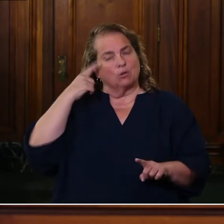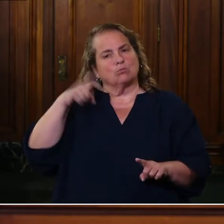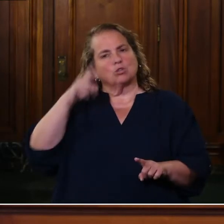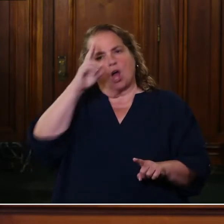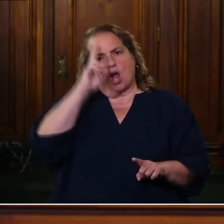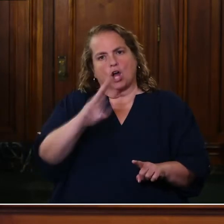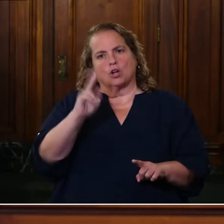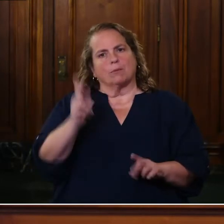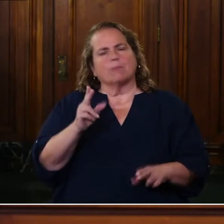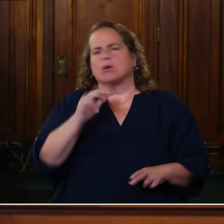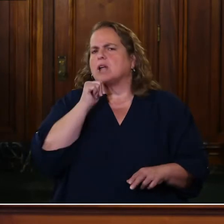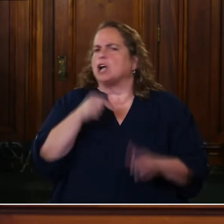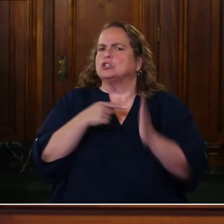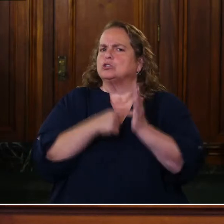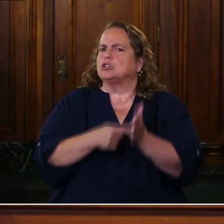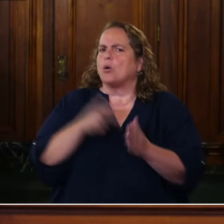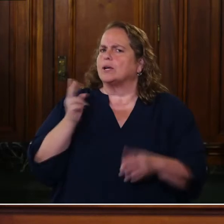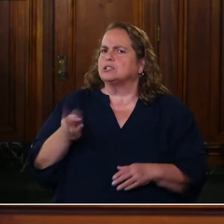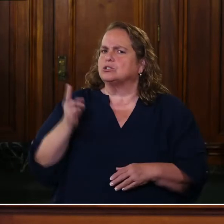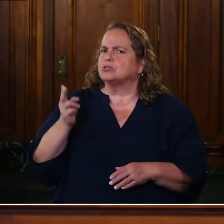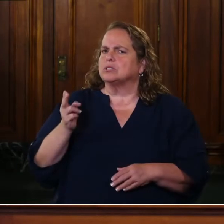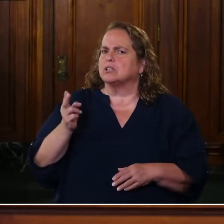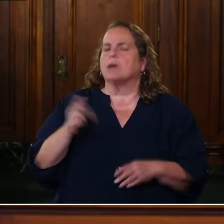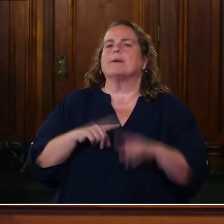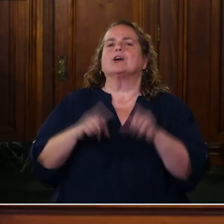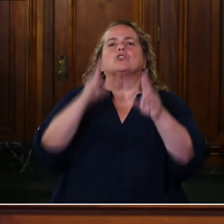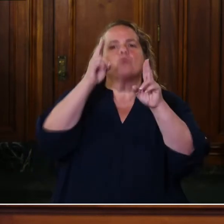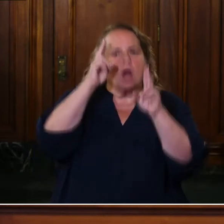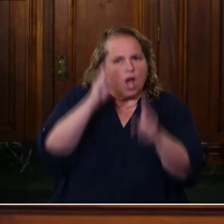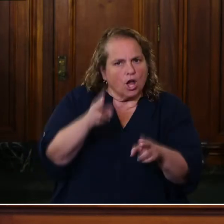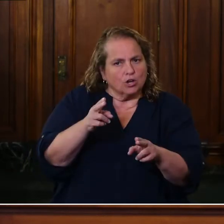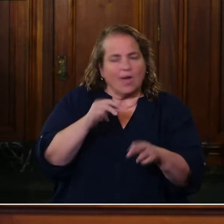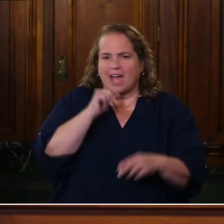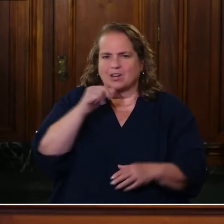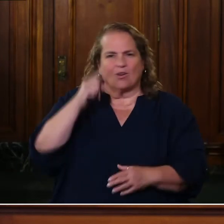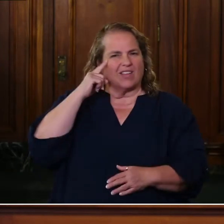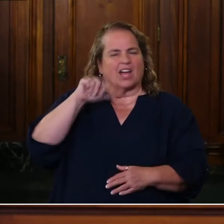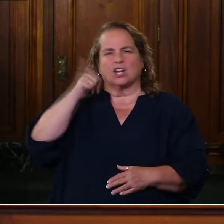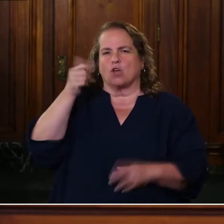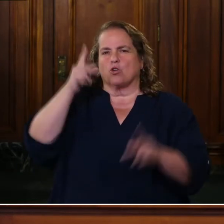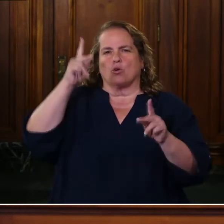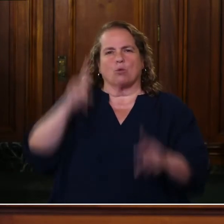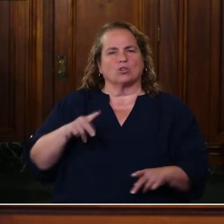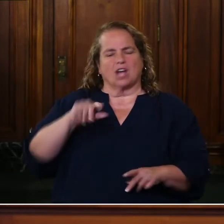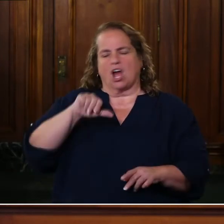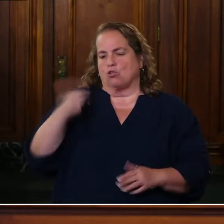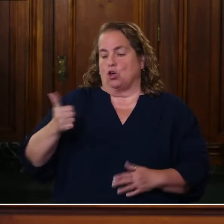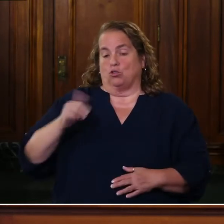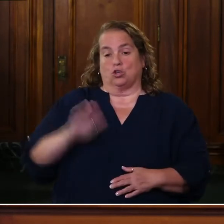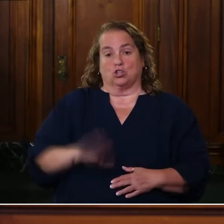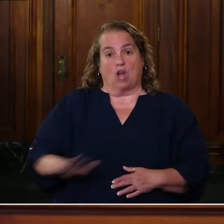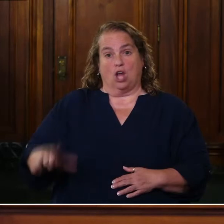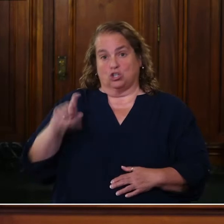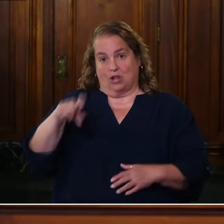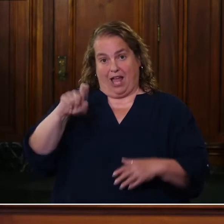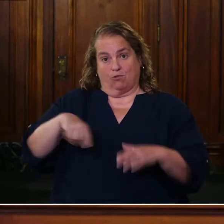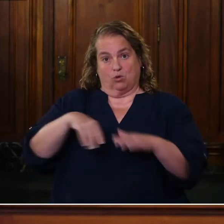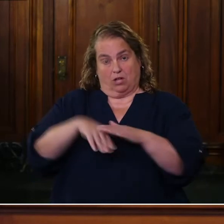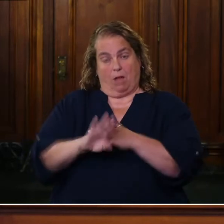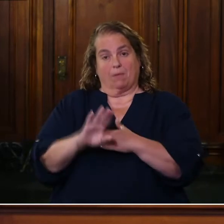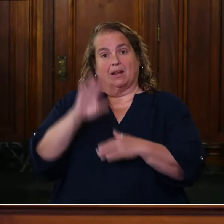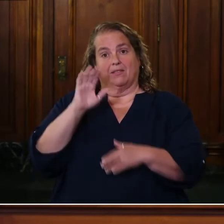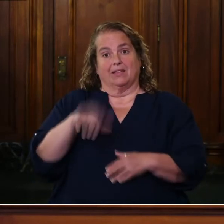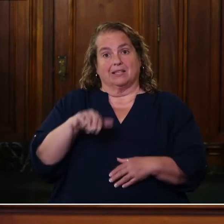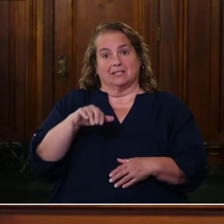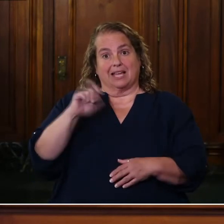um, but to honor them. Um, and I don't believe that another child should have to come into this Capitol and look up at a